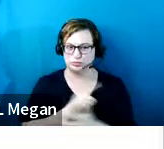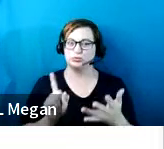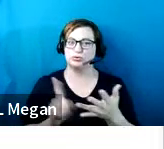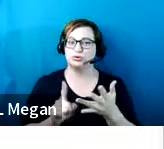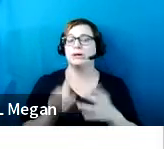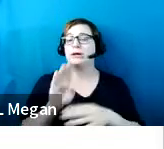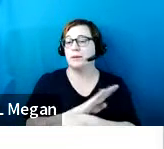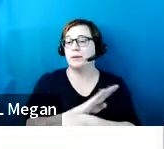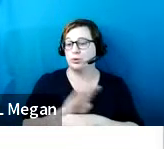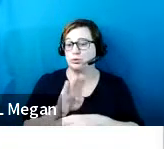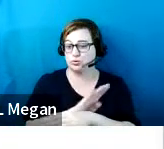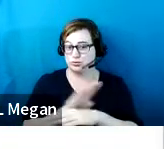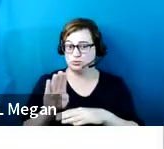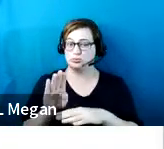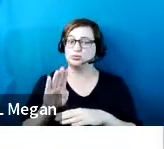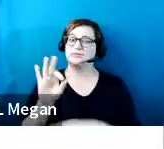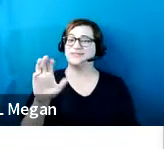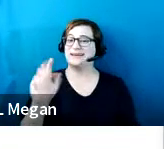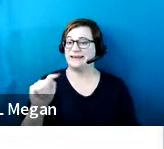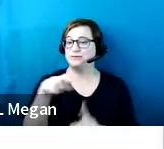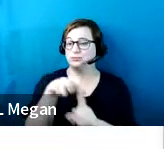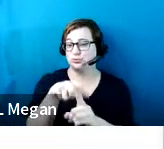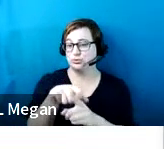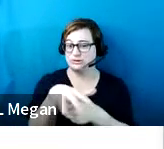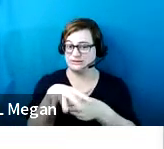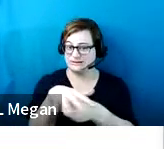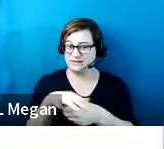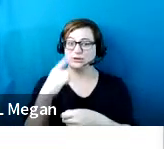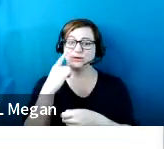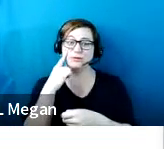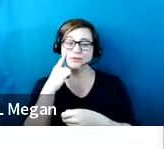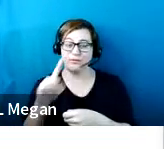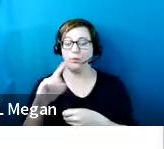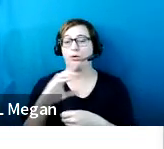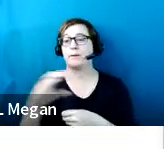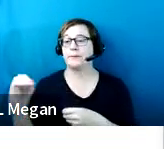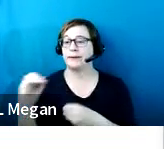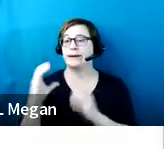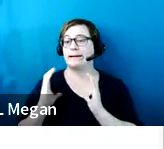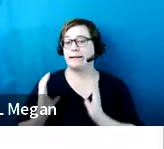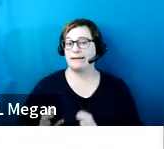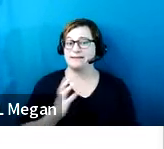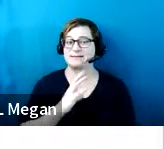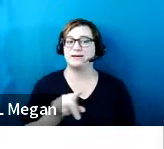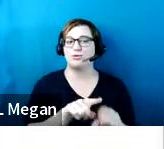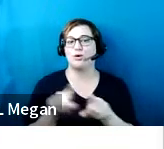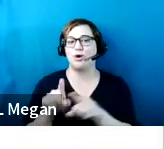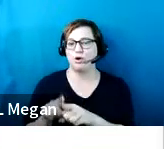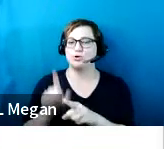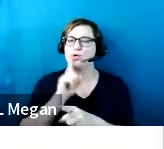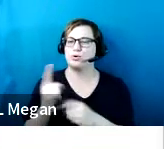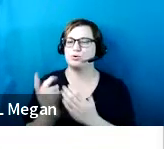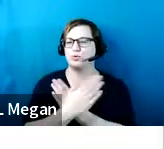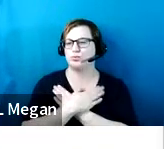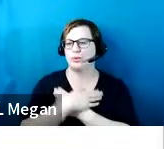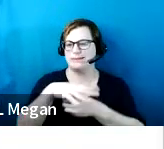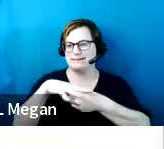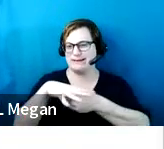stations available to corporate clients, and rest stops along the interstate highway system.